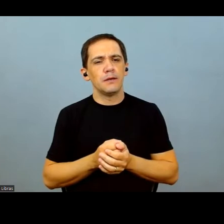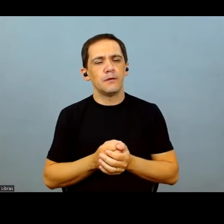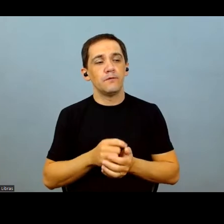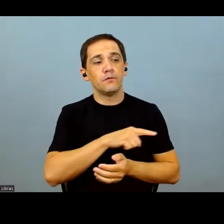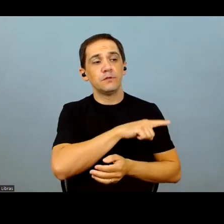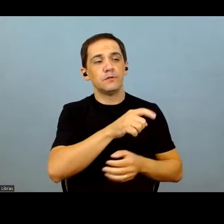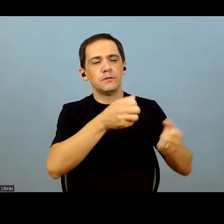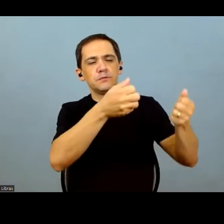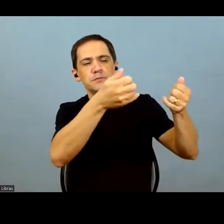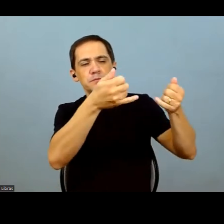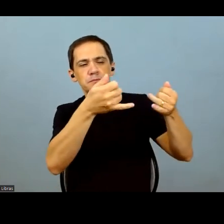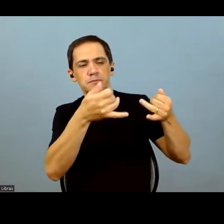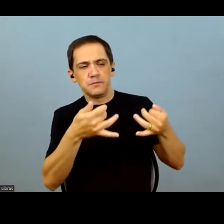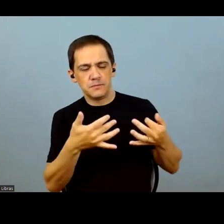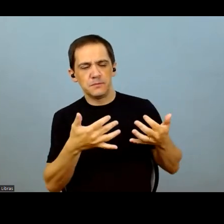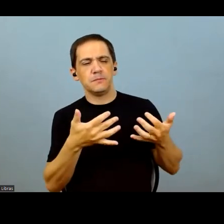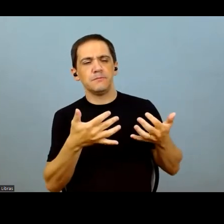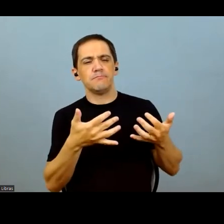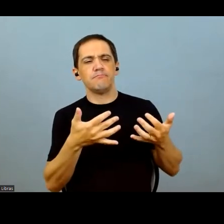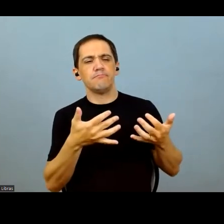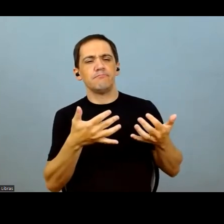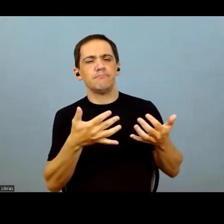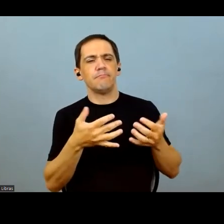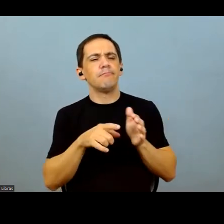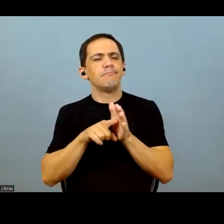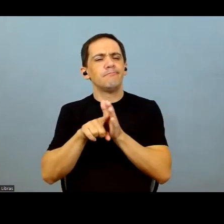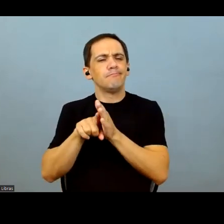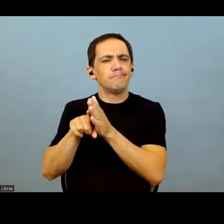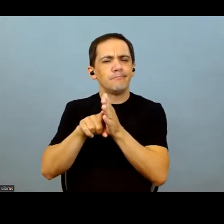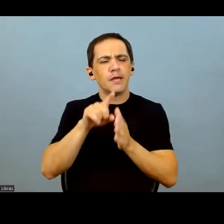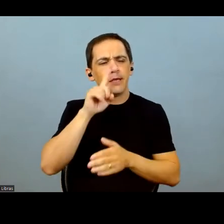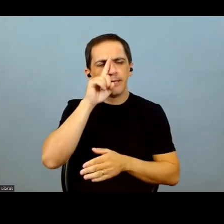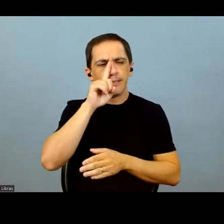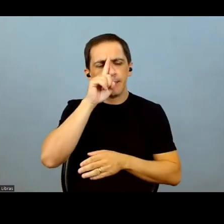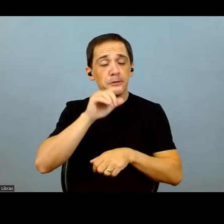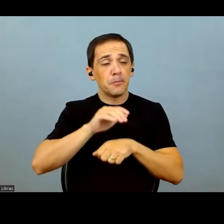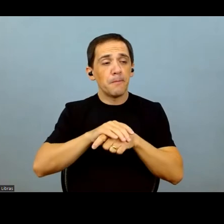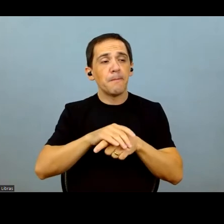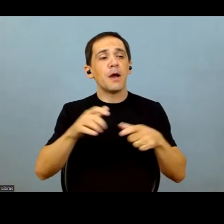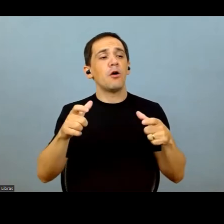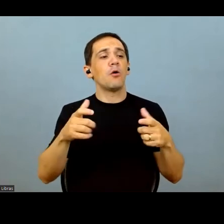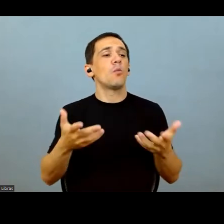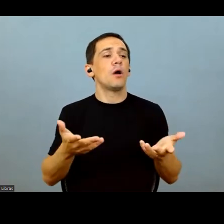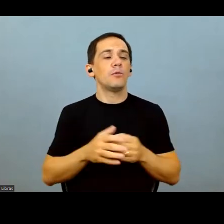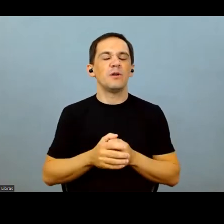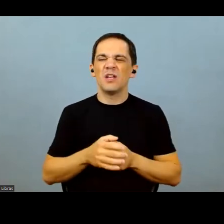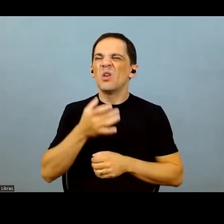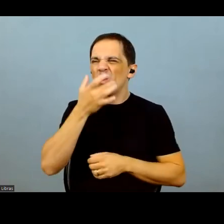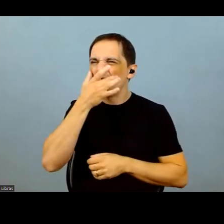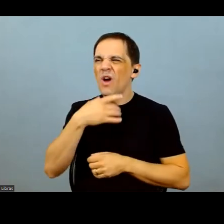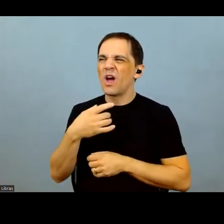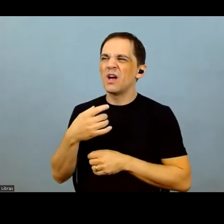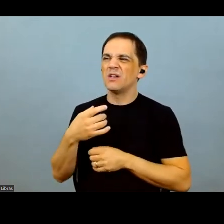So that we don't get any surprises in relation to the margins. I think that the top risk is